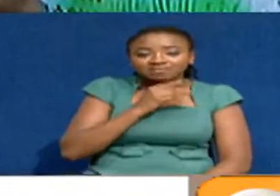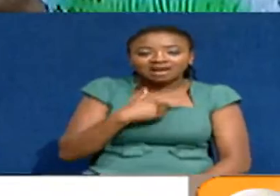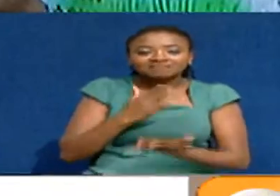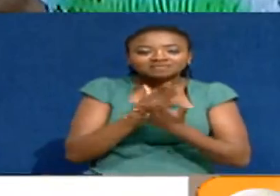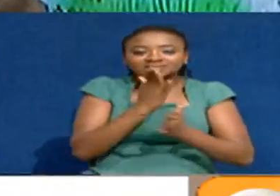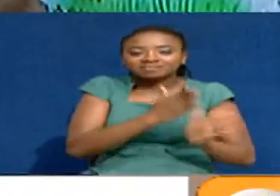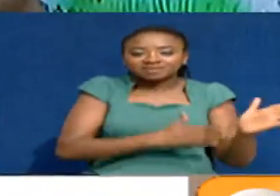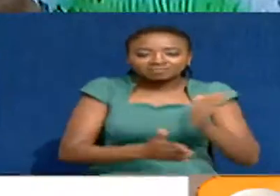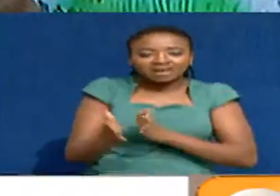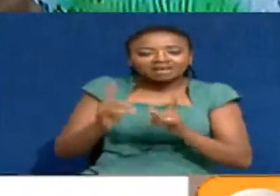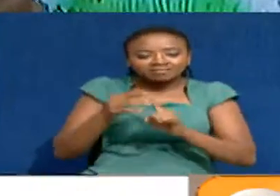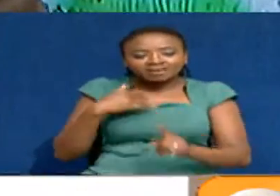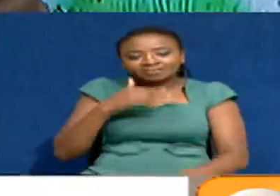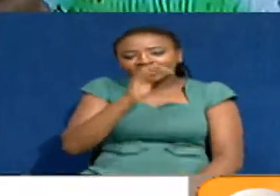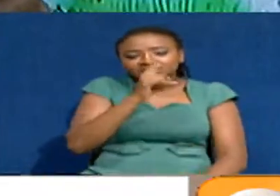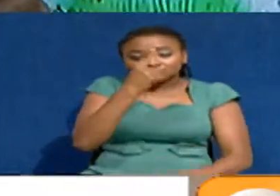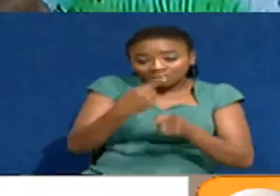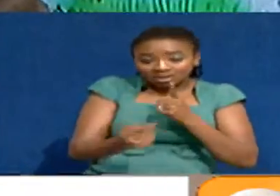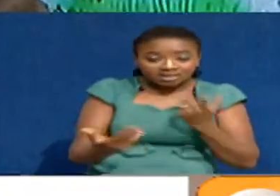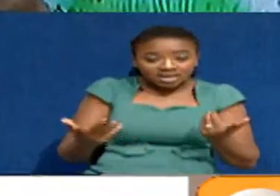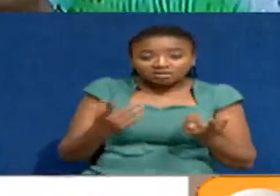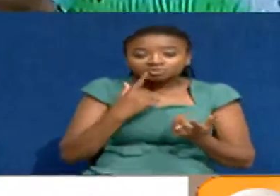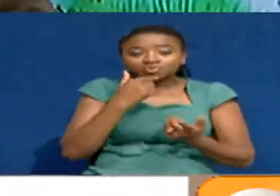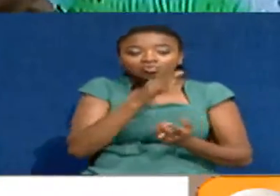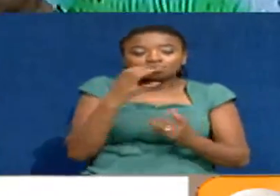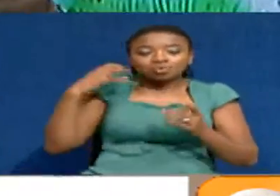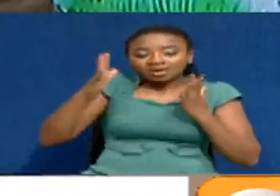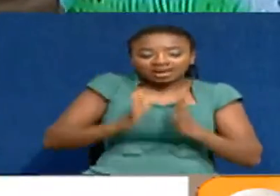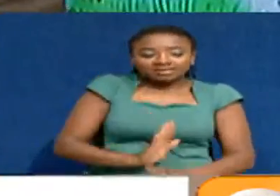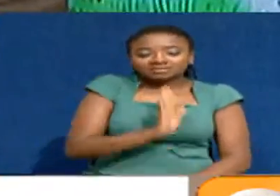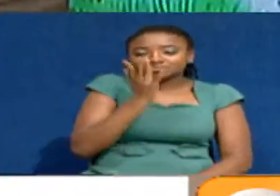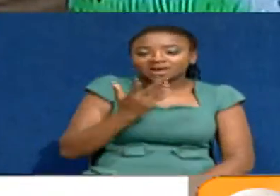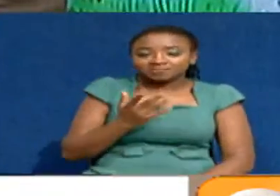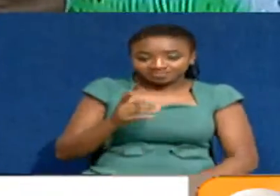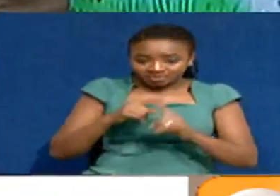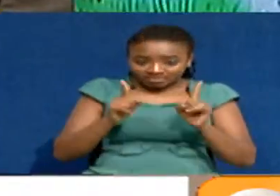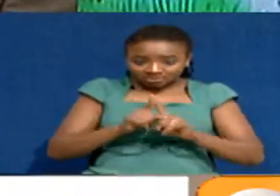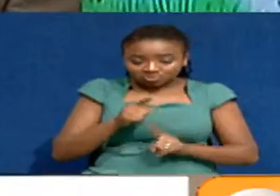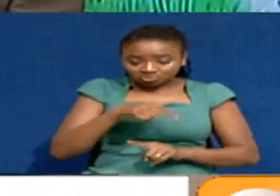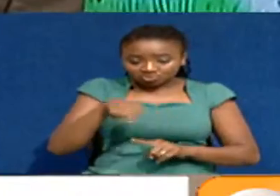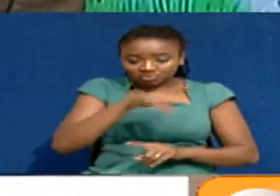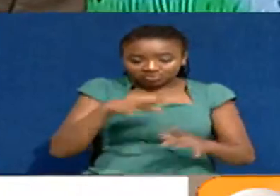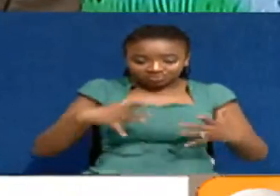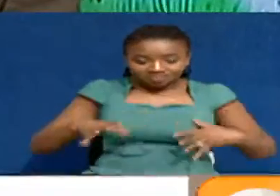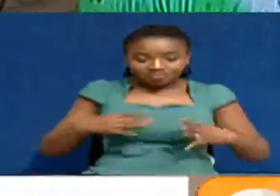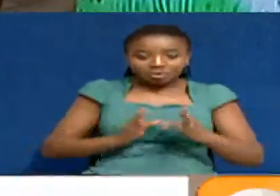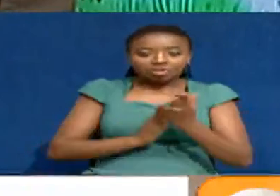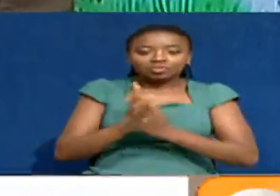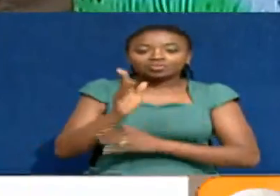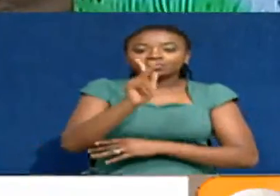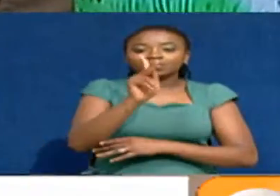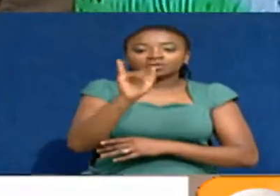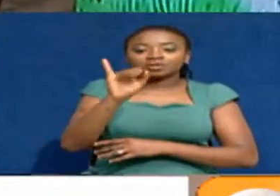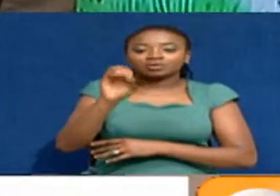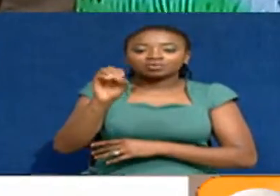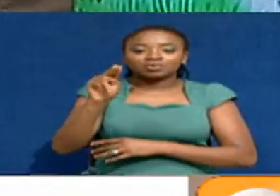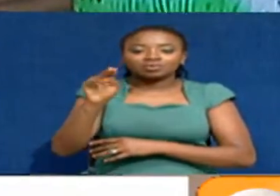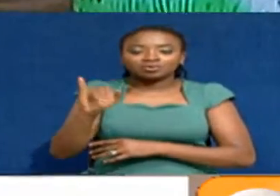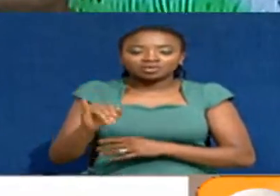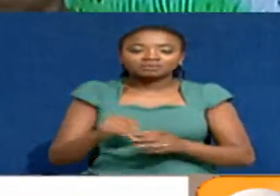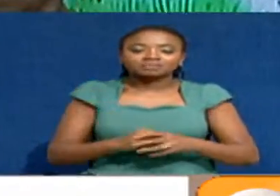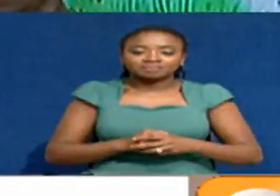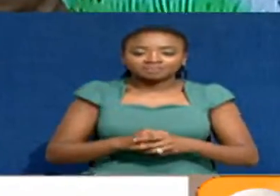And we are asking him, is one year, people want to know who is your candidate. Now, these people, Waihiga, through Keoni and company,